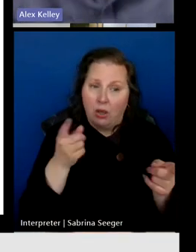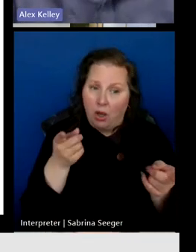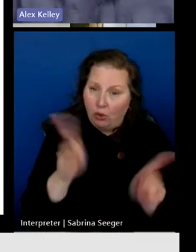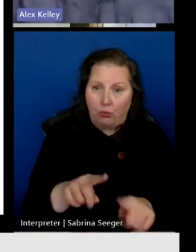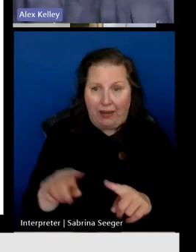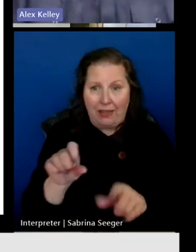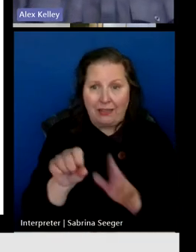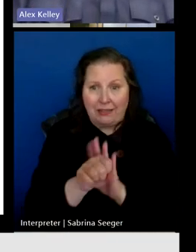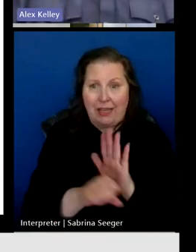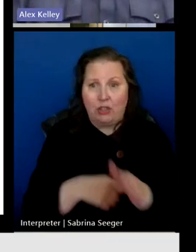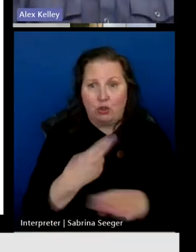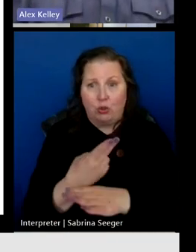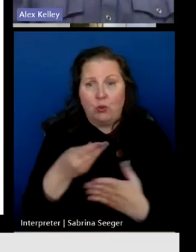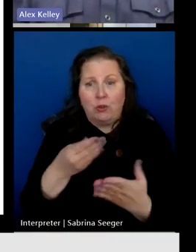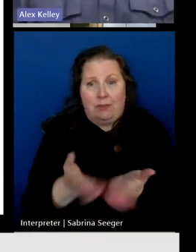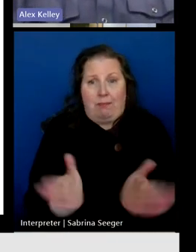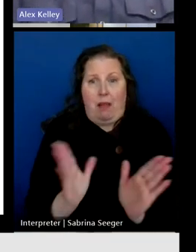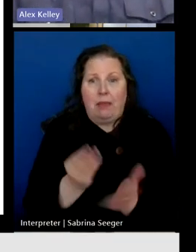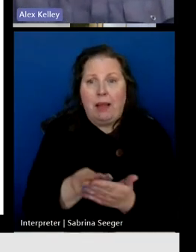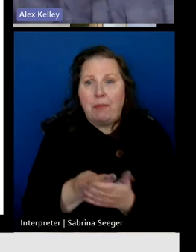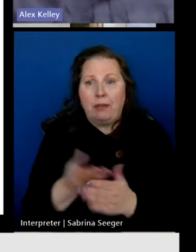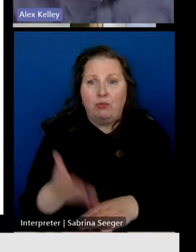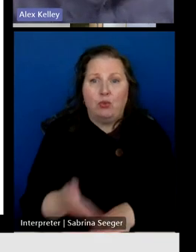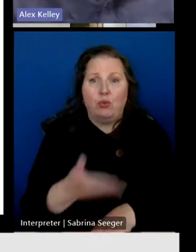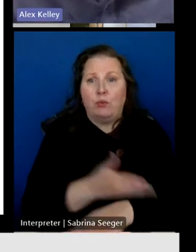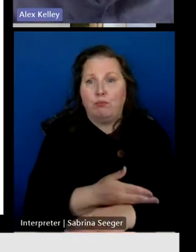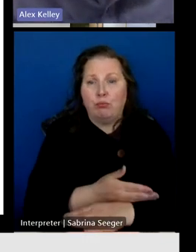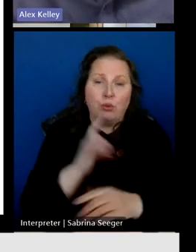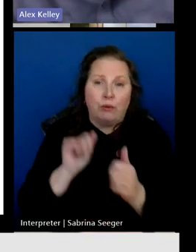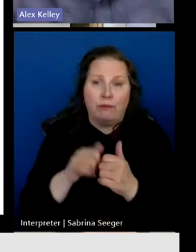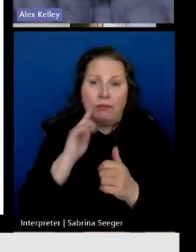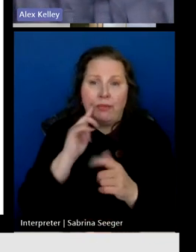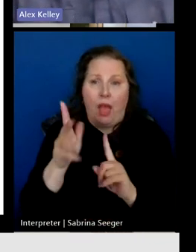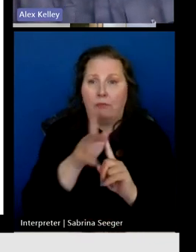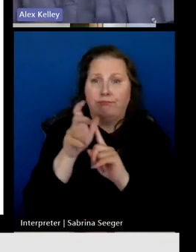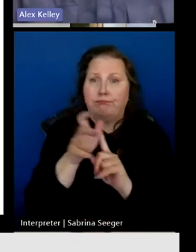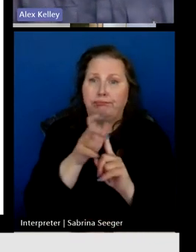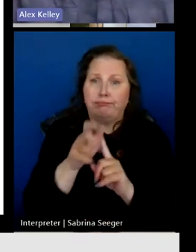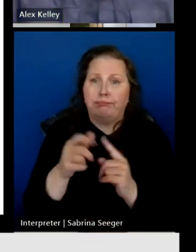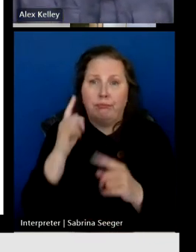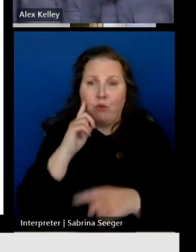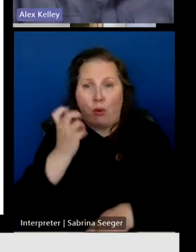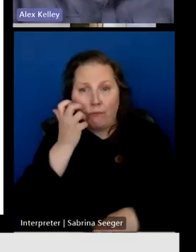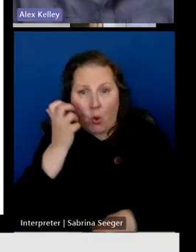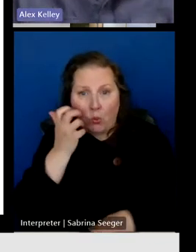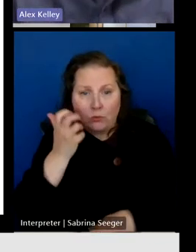should use public funds to improve mobile wireless coverage. So, a clear majority there.